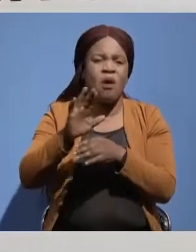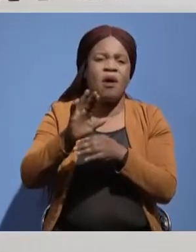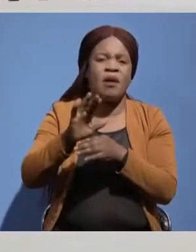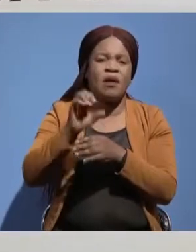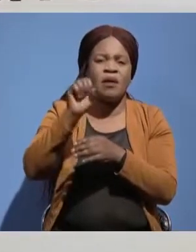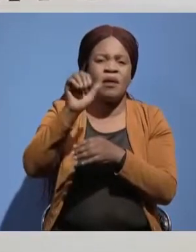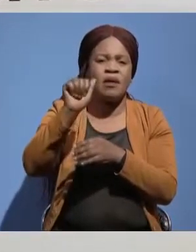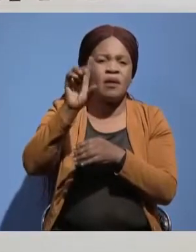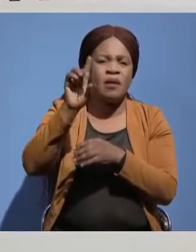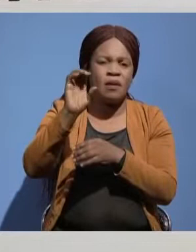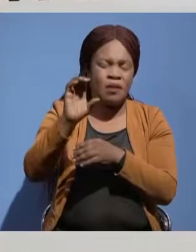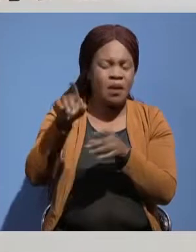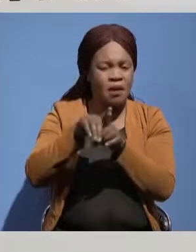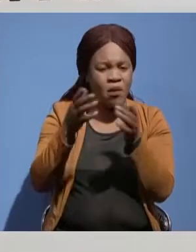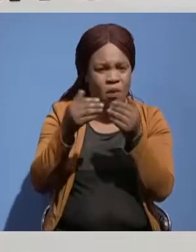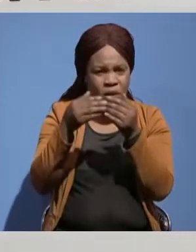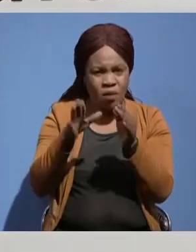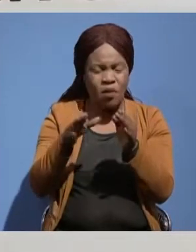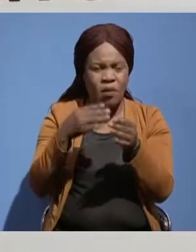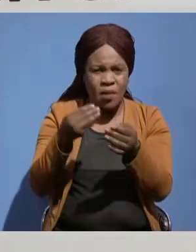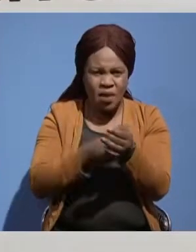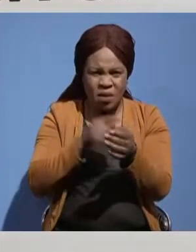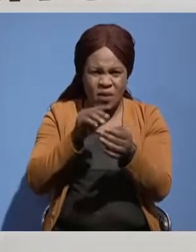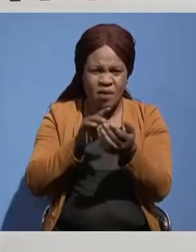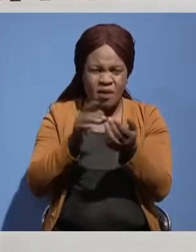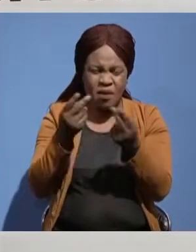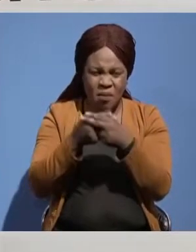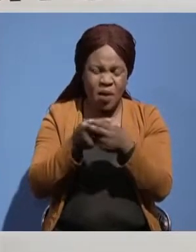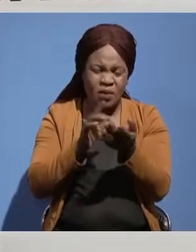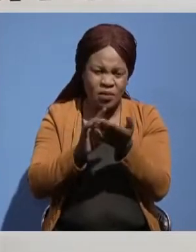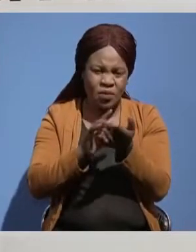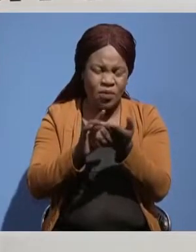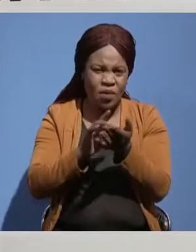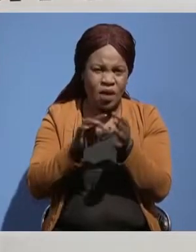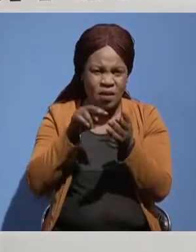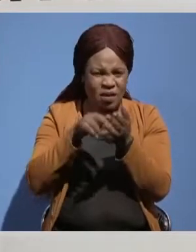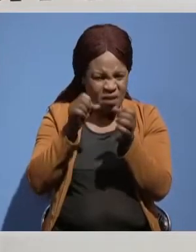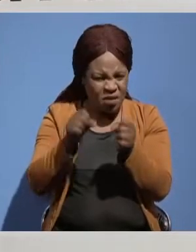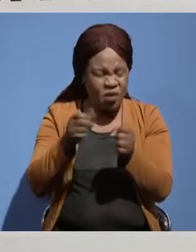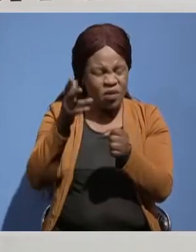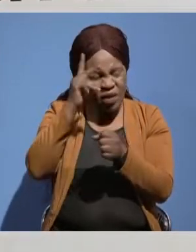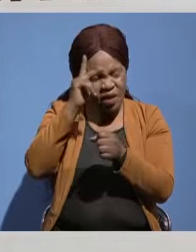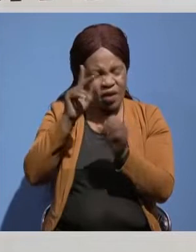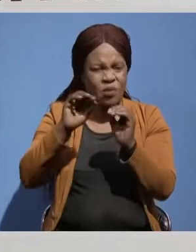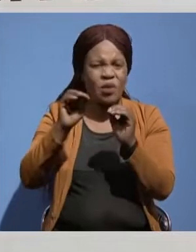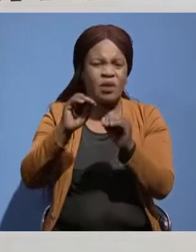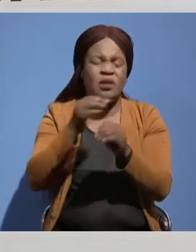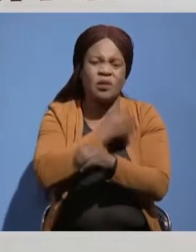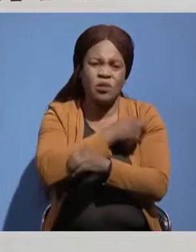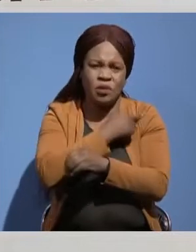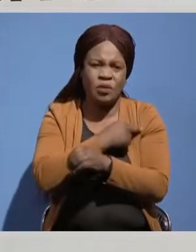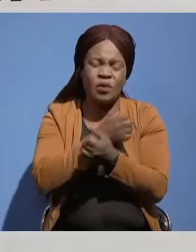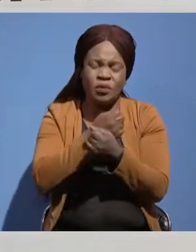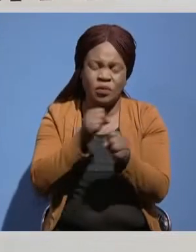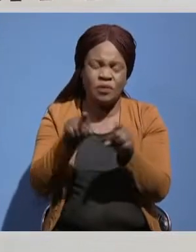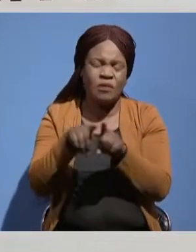scheduled to commission the new TB mouth drug resistant MDR wing at Kitwe Teaching Hospital to save as a COVID-19 case